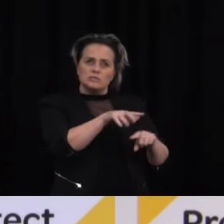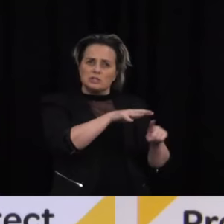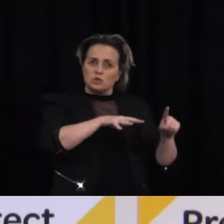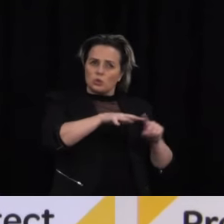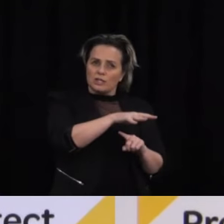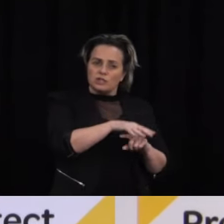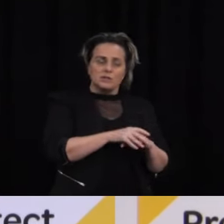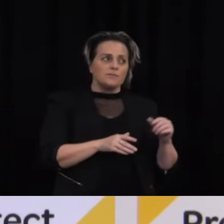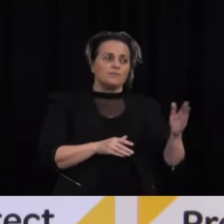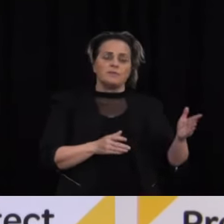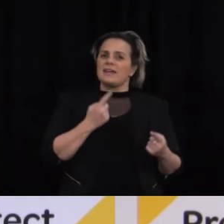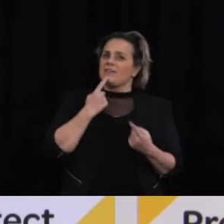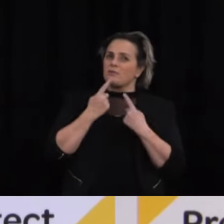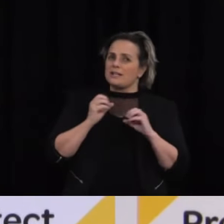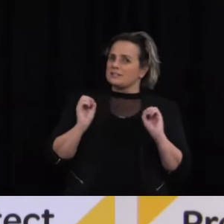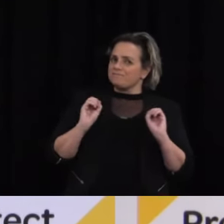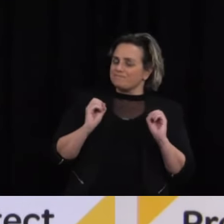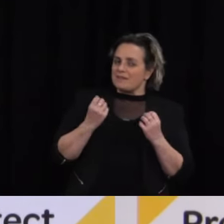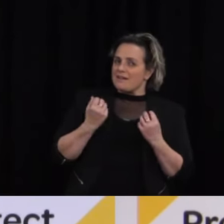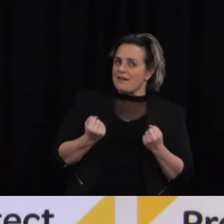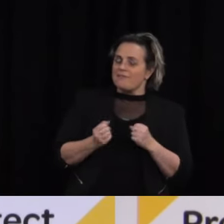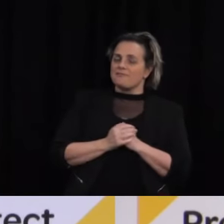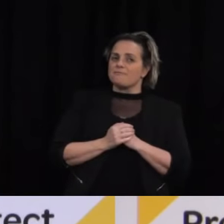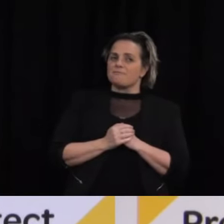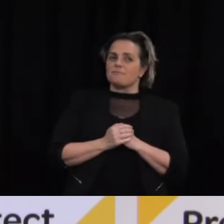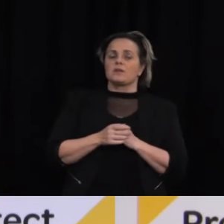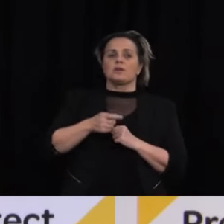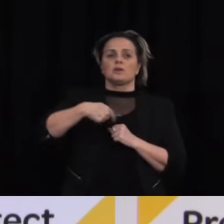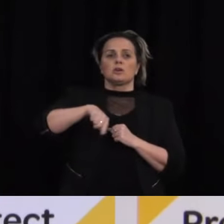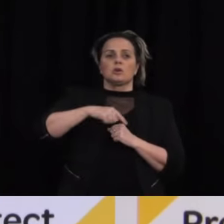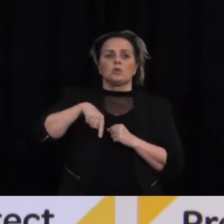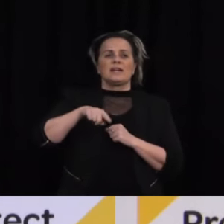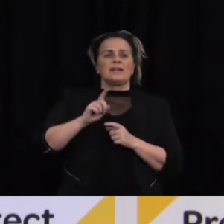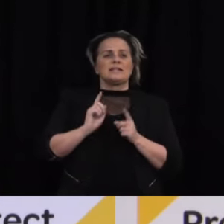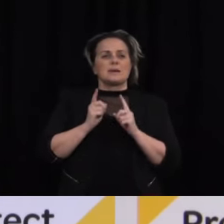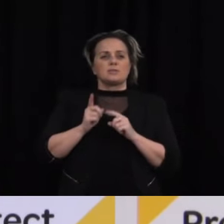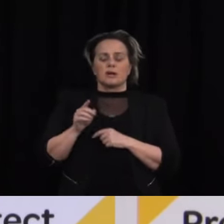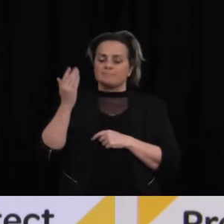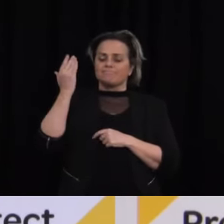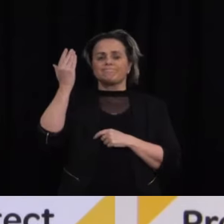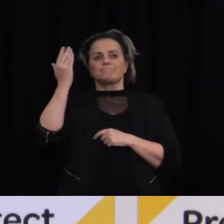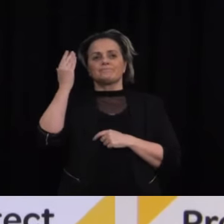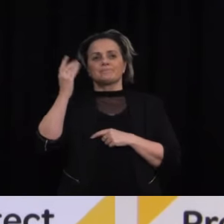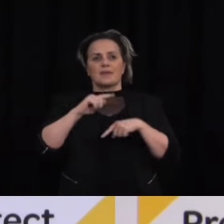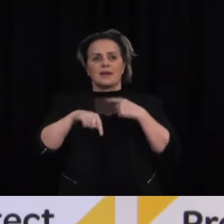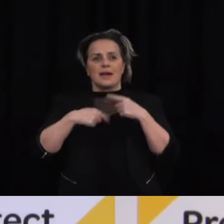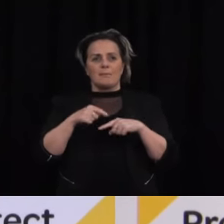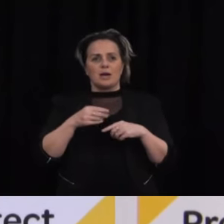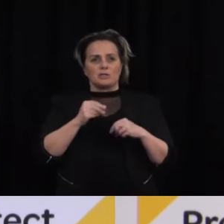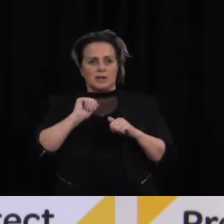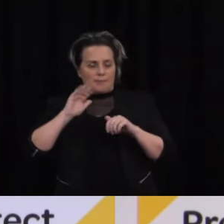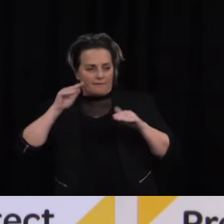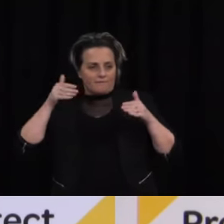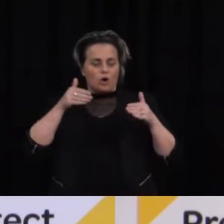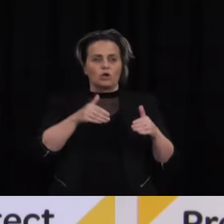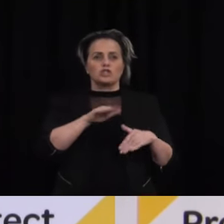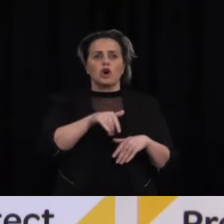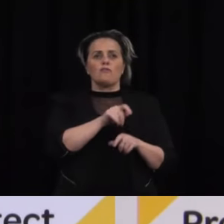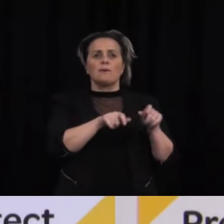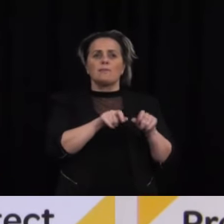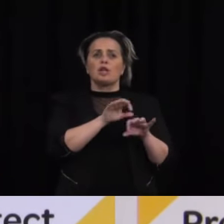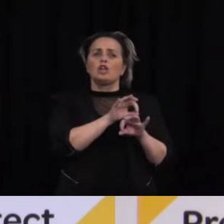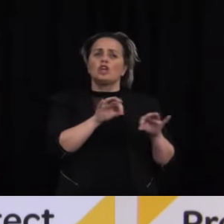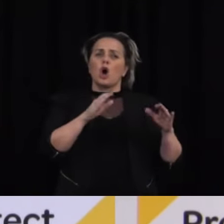No I don't have that information we've talked at some of these stand-ups around particular efforts that have gone in around homeless people